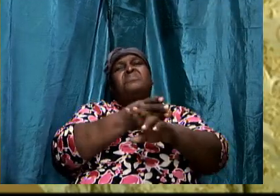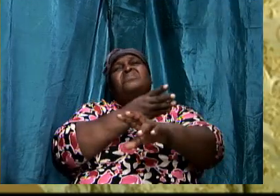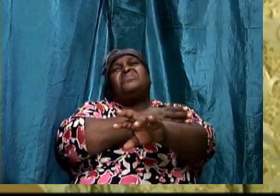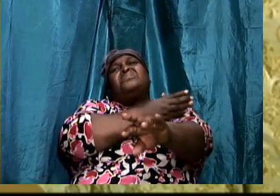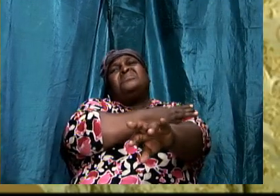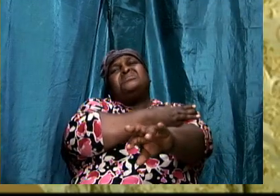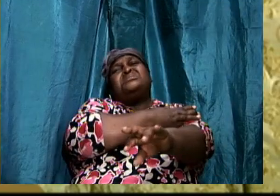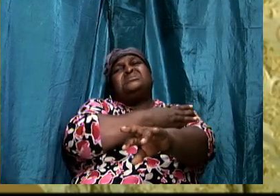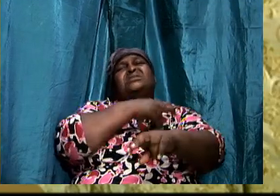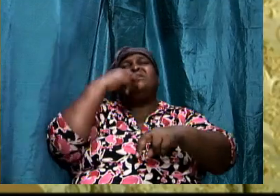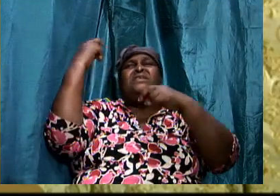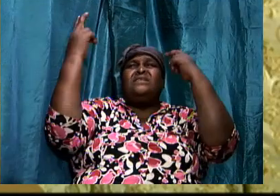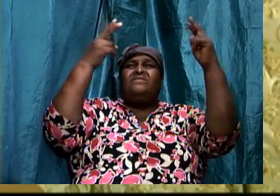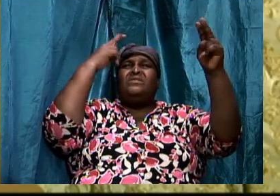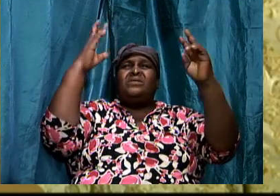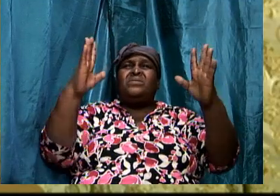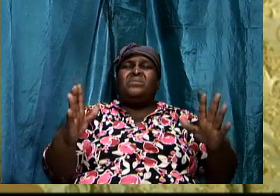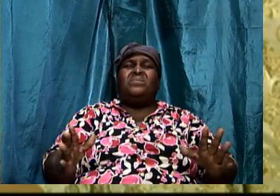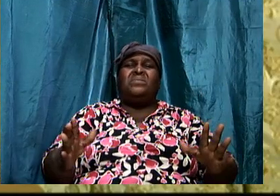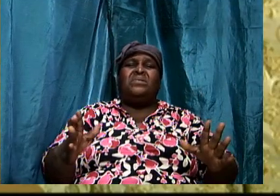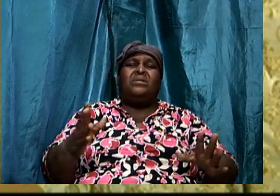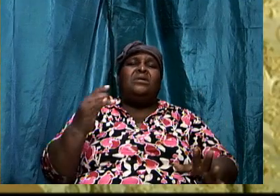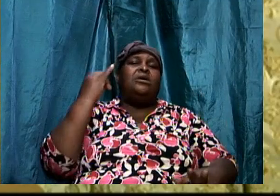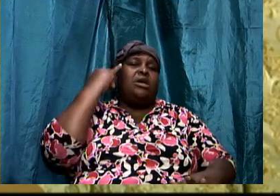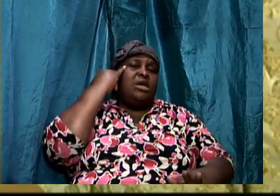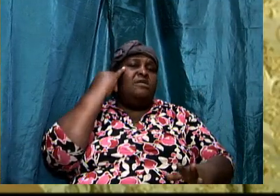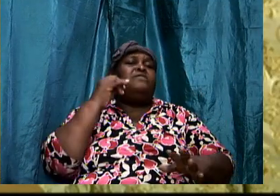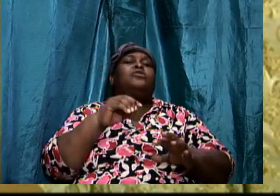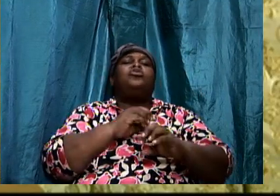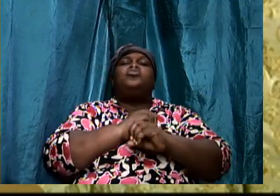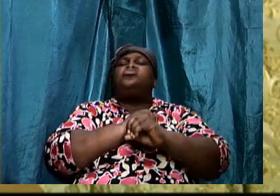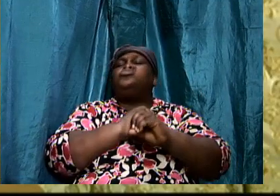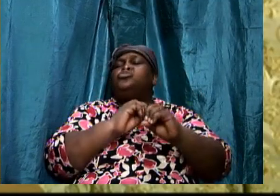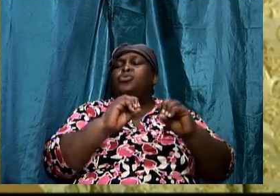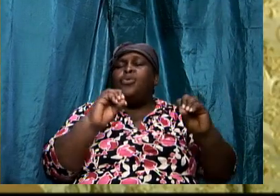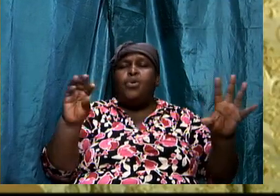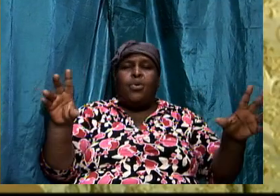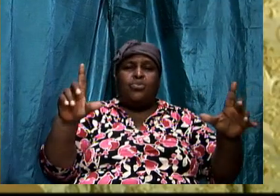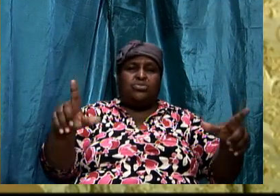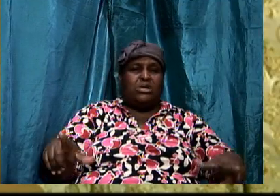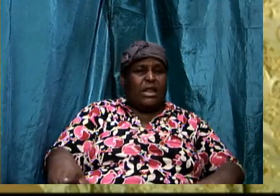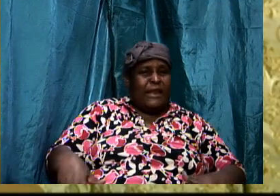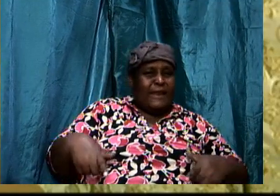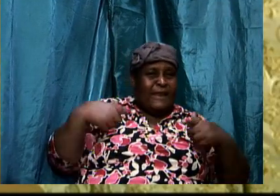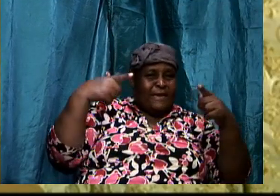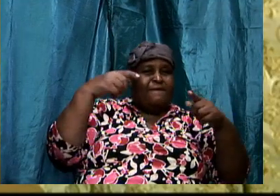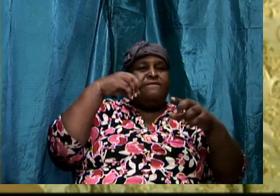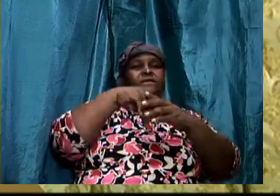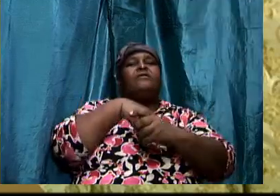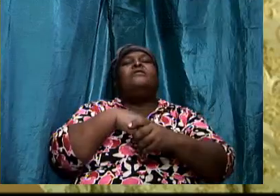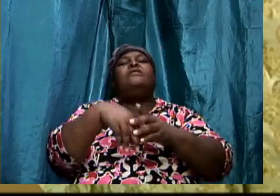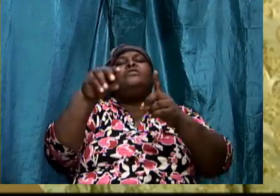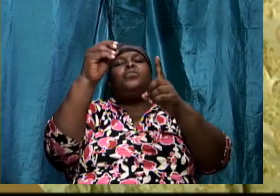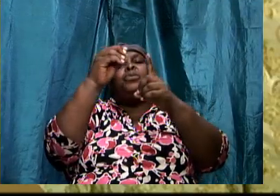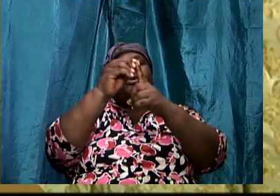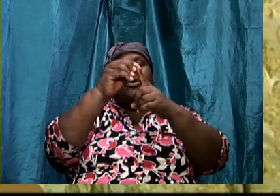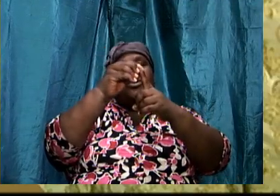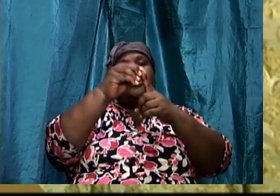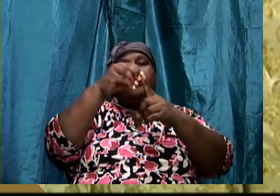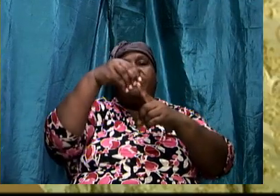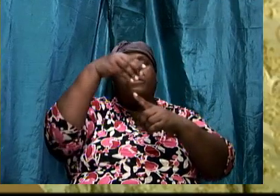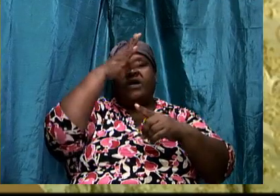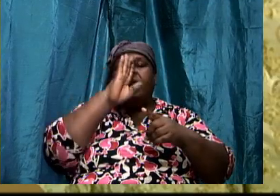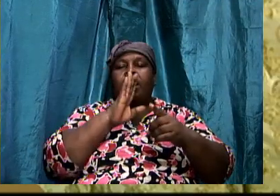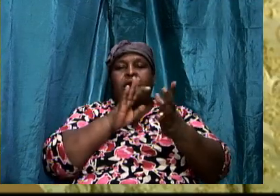we are overcoming if we do not live in the Word. If we are not